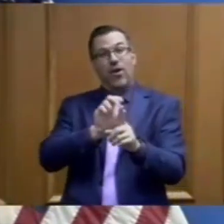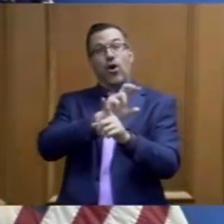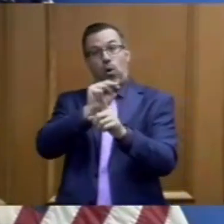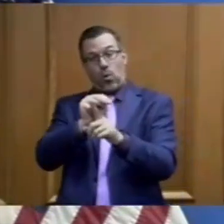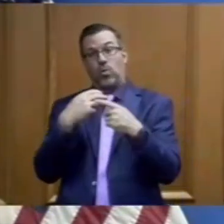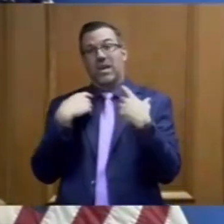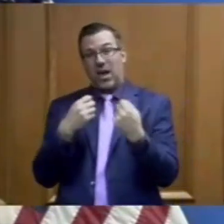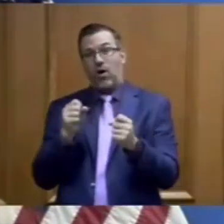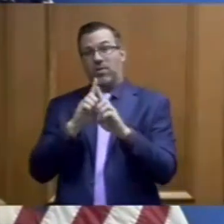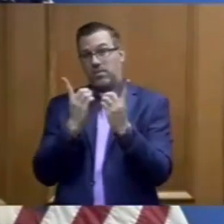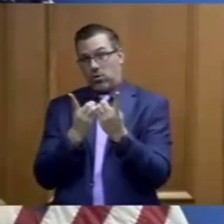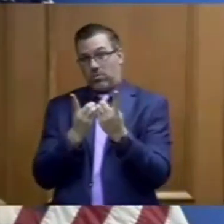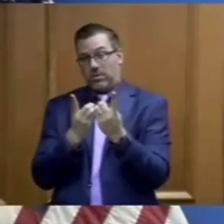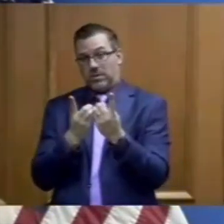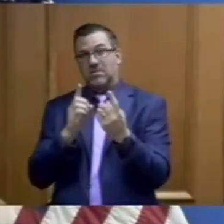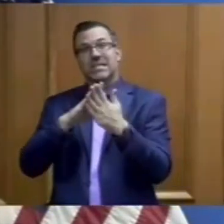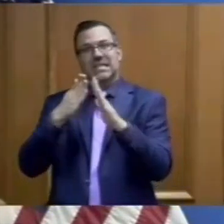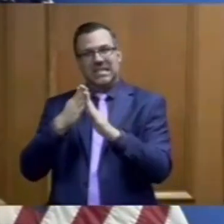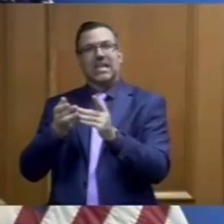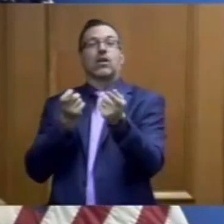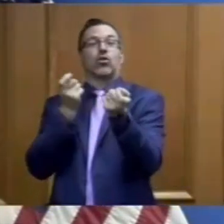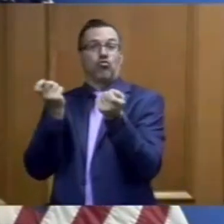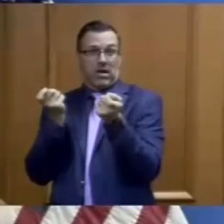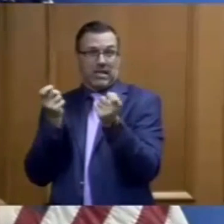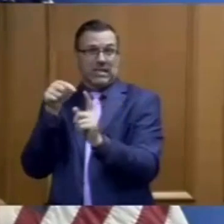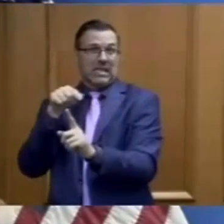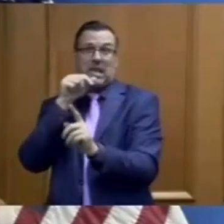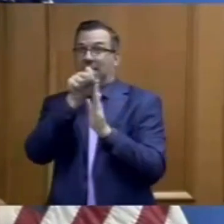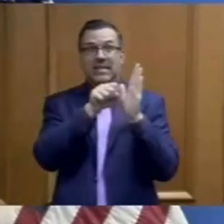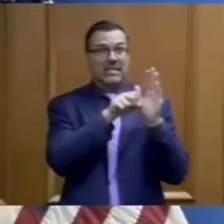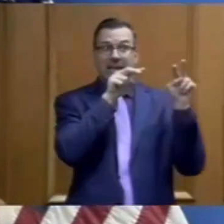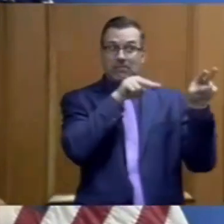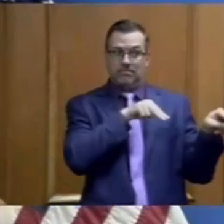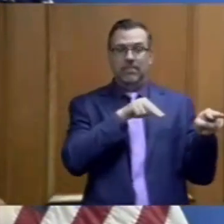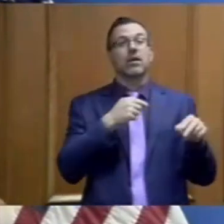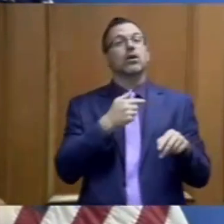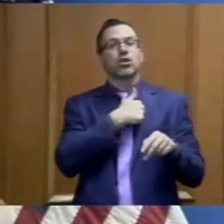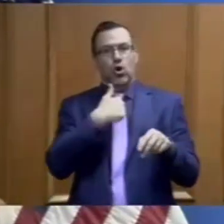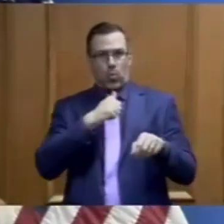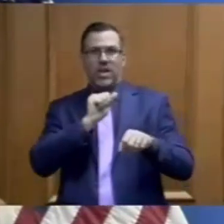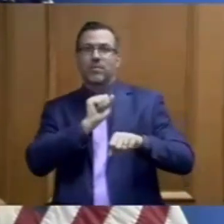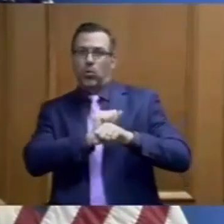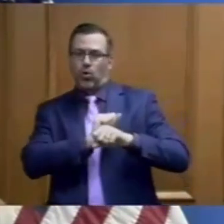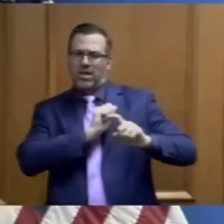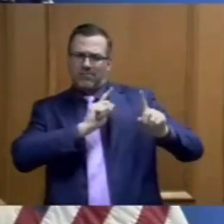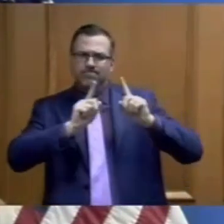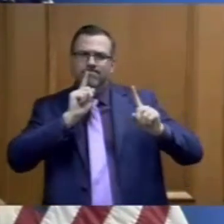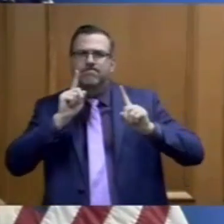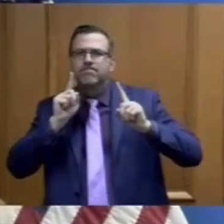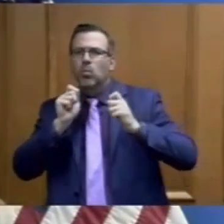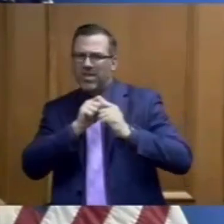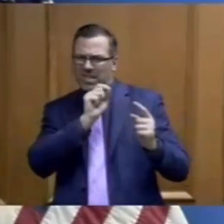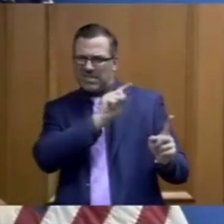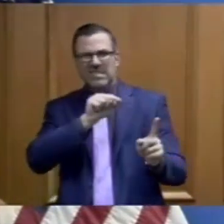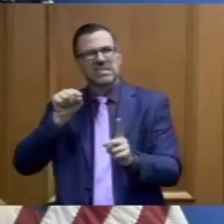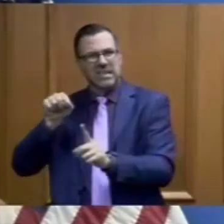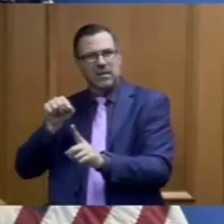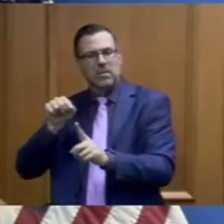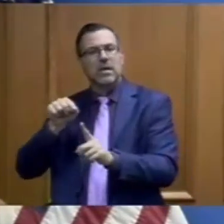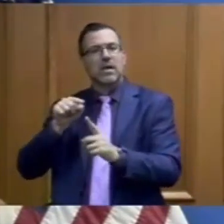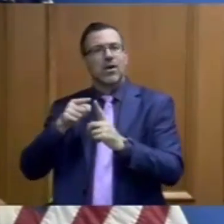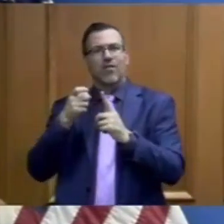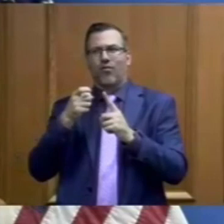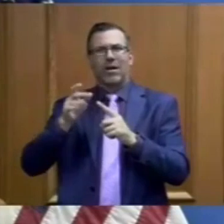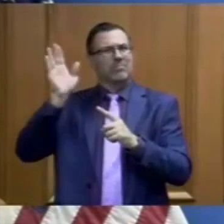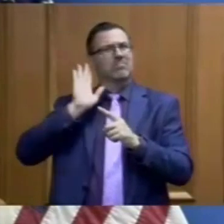and so for those leaders in those communities, we've been cooperative throughout this process from the beginning